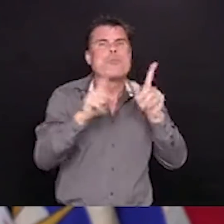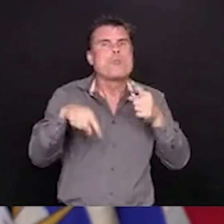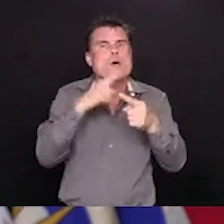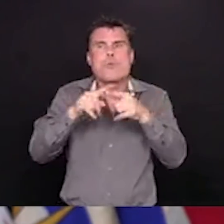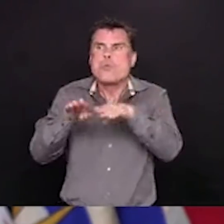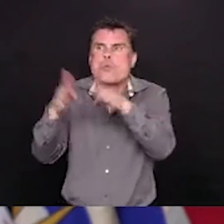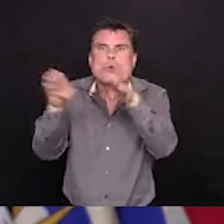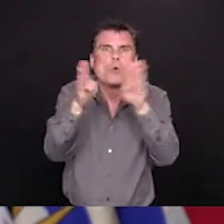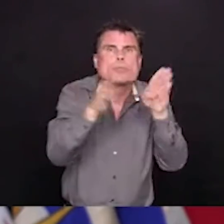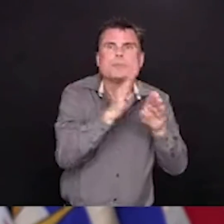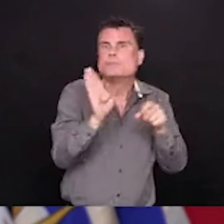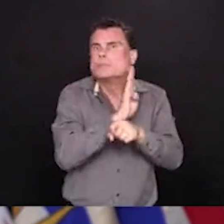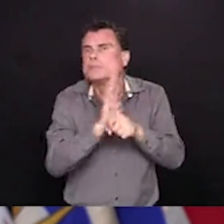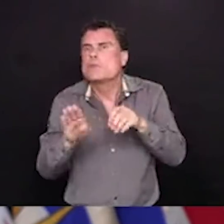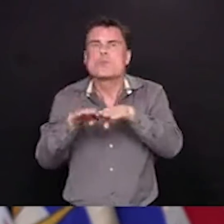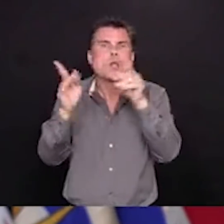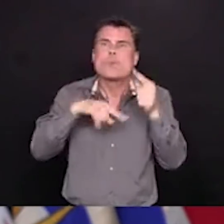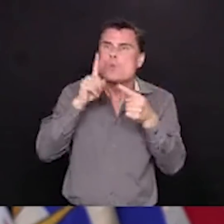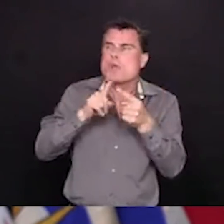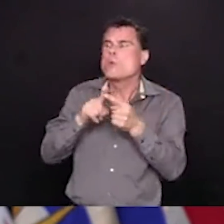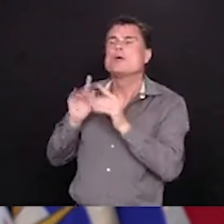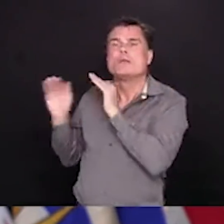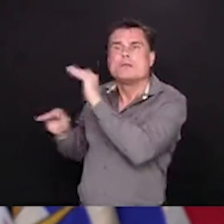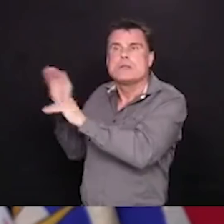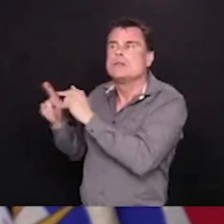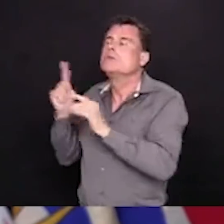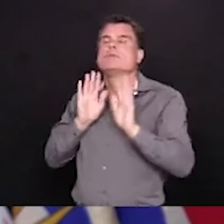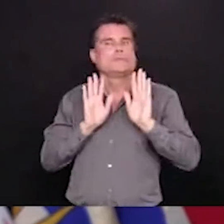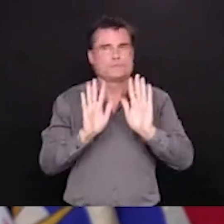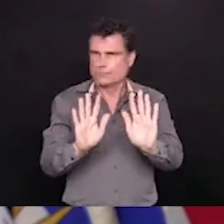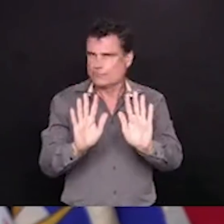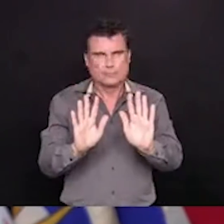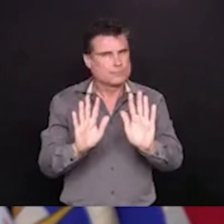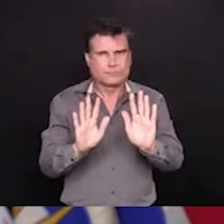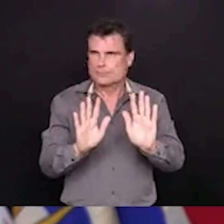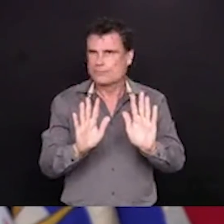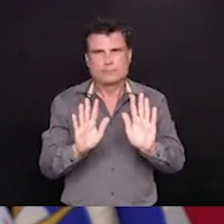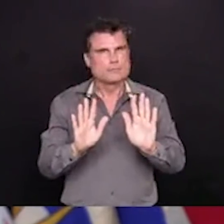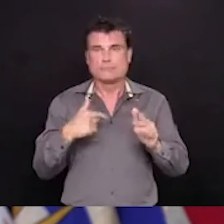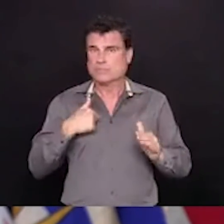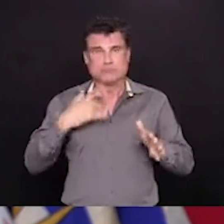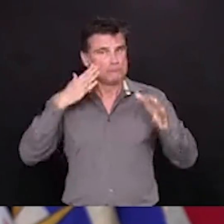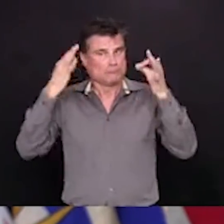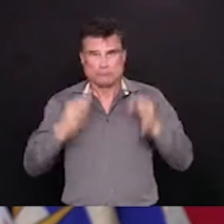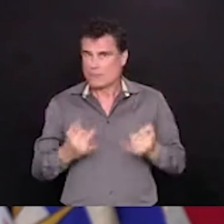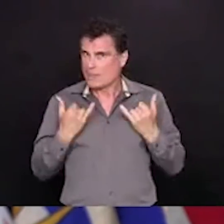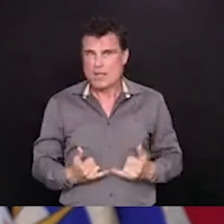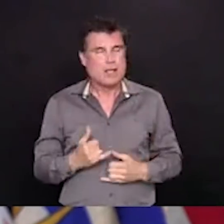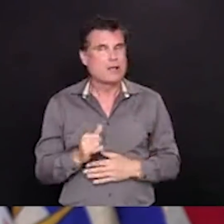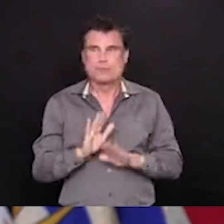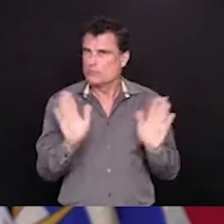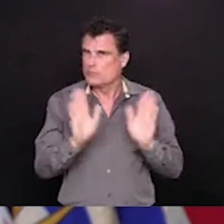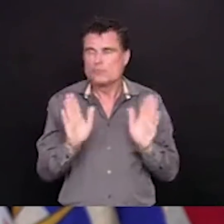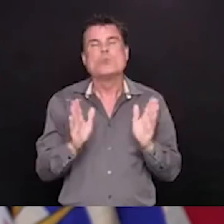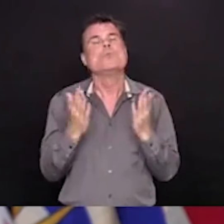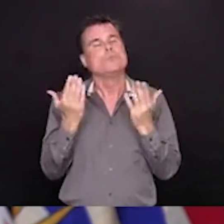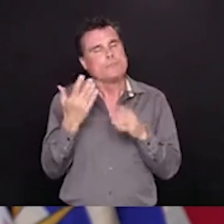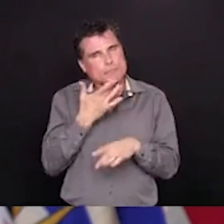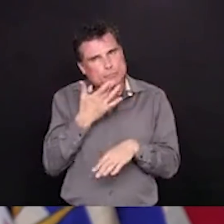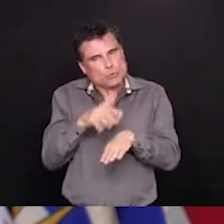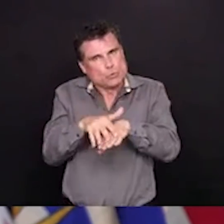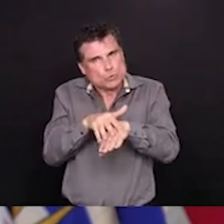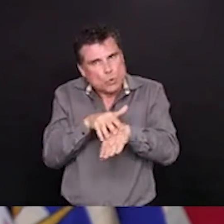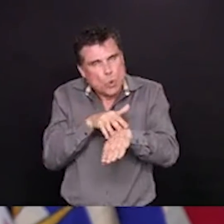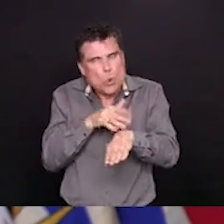testing strategy is part of that. We can only make those changes that we want and need to do when we have a sustained